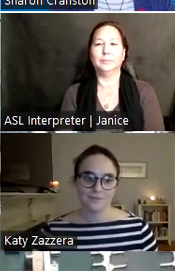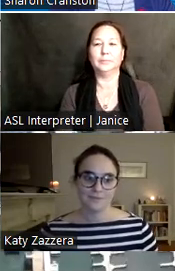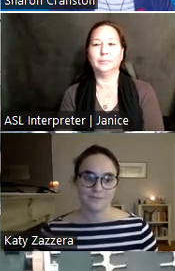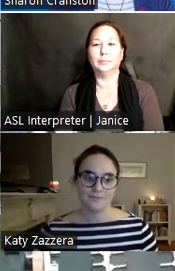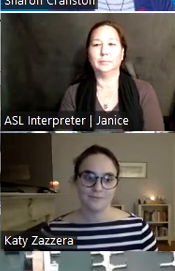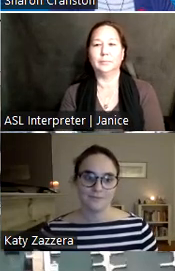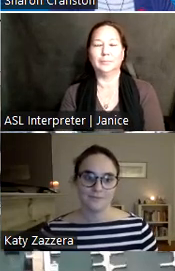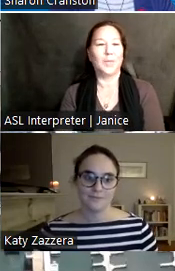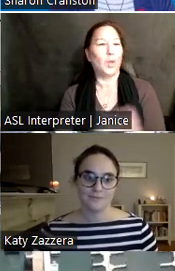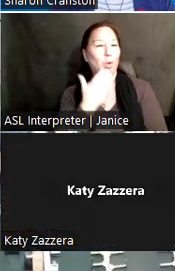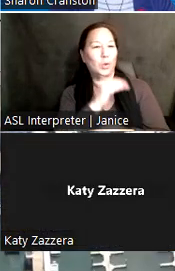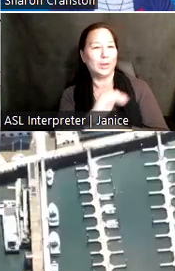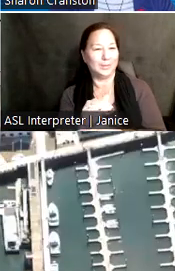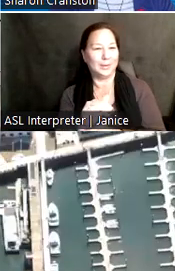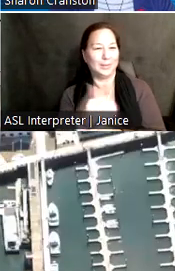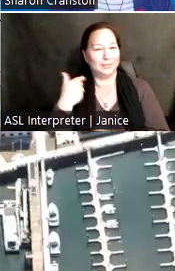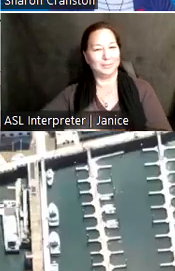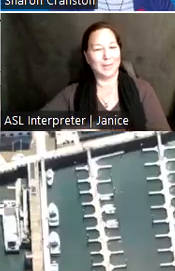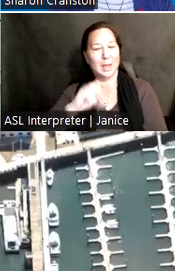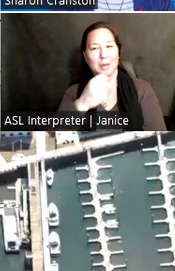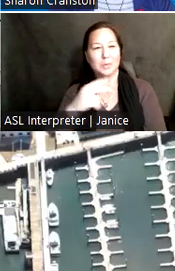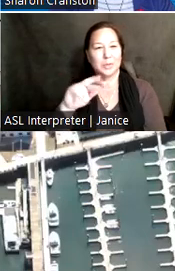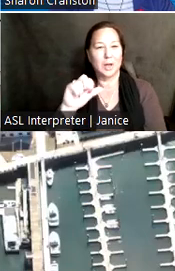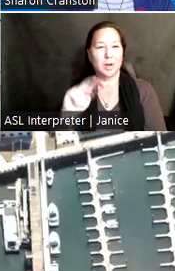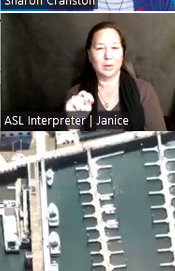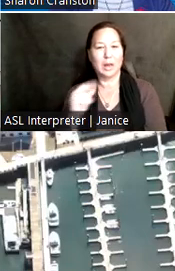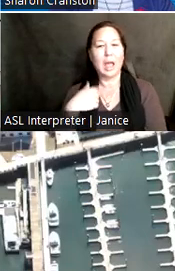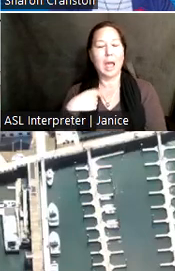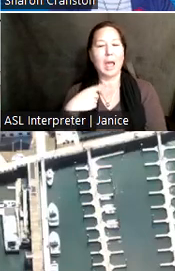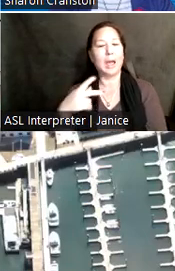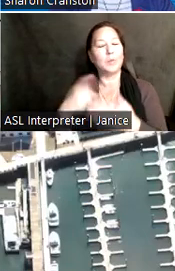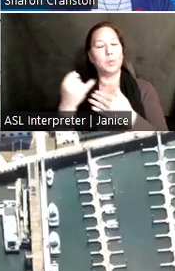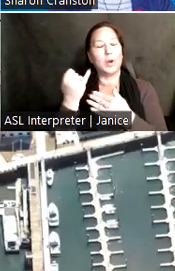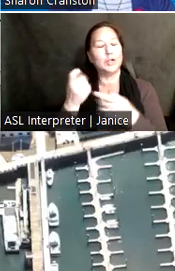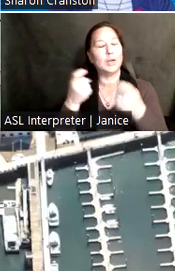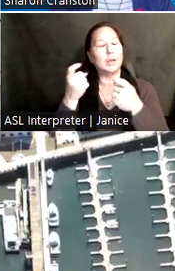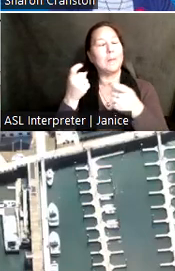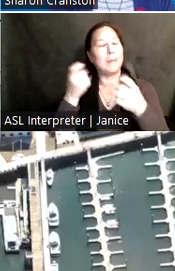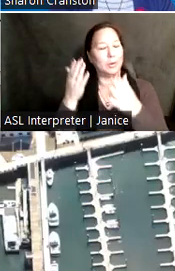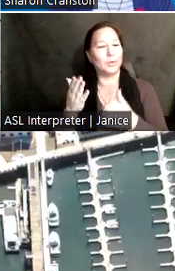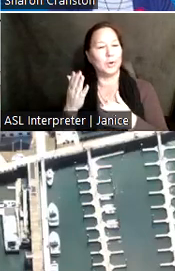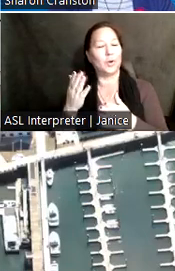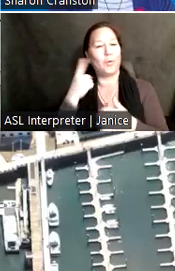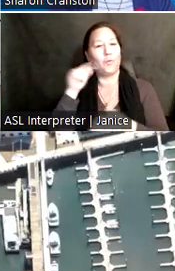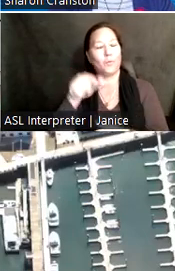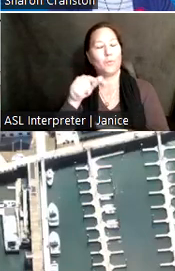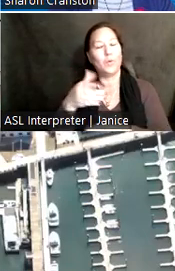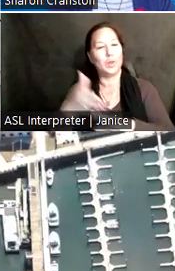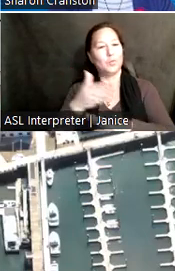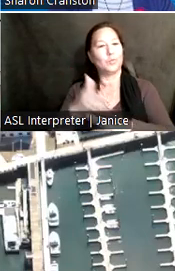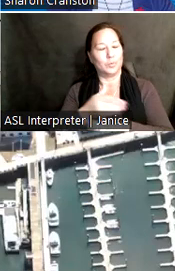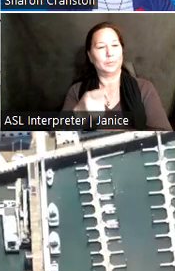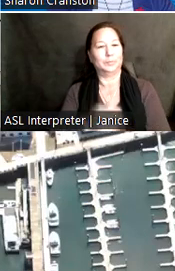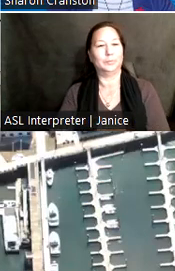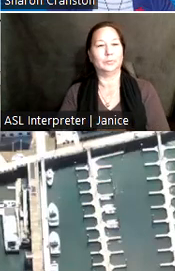Good evening. My name is Sharon Cranston and I am the MBTA project manager for Hingham Ferry Dock improvements. The total budget for this